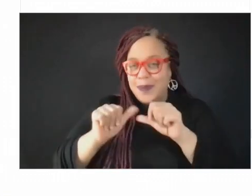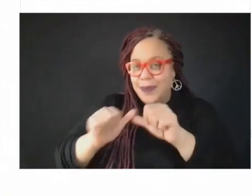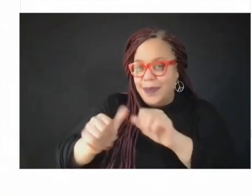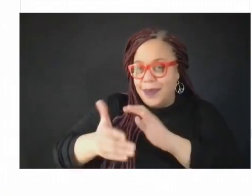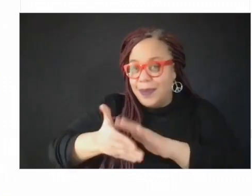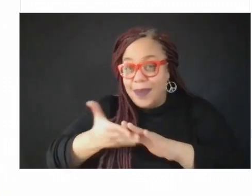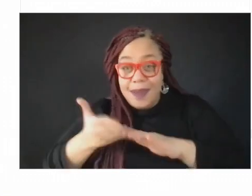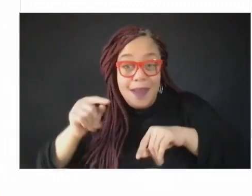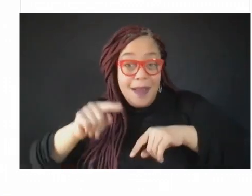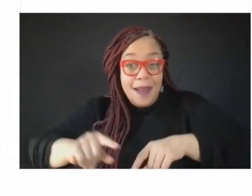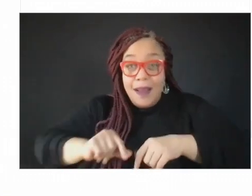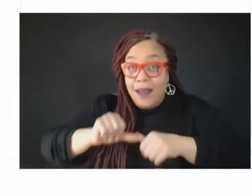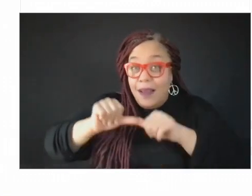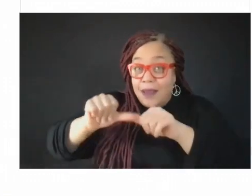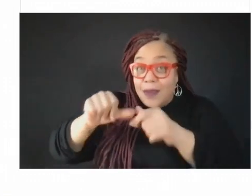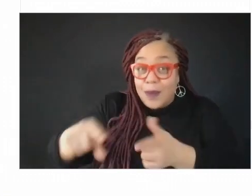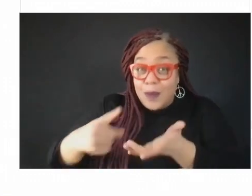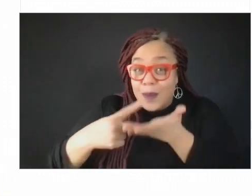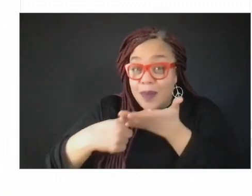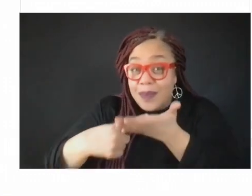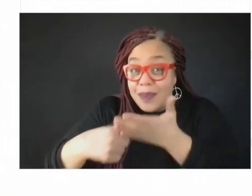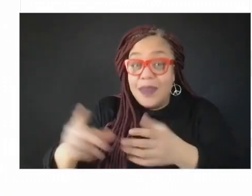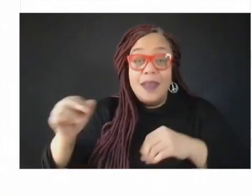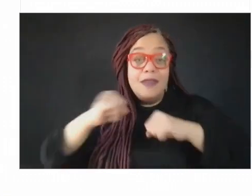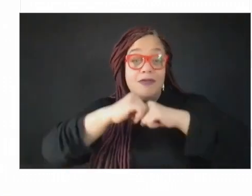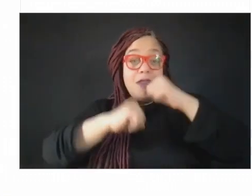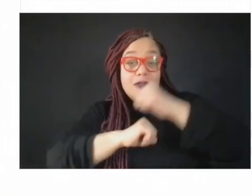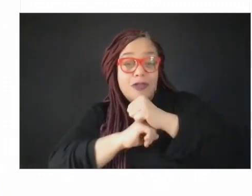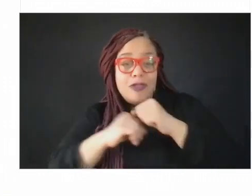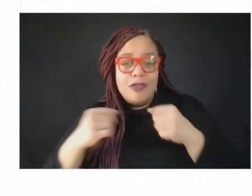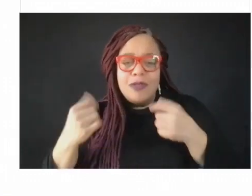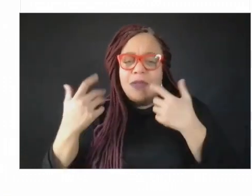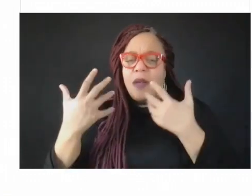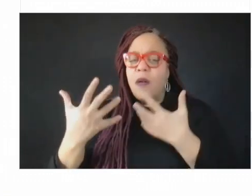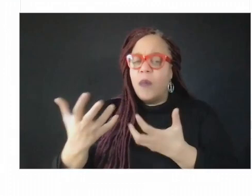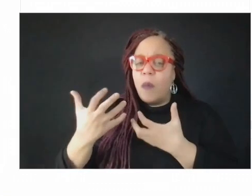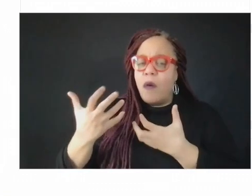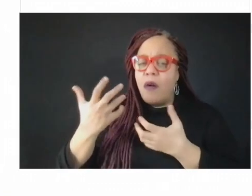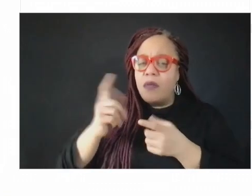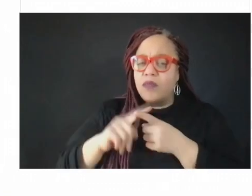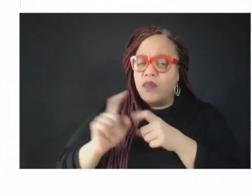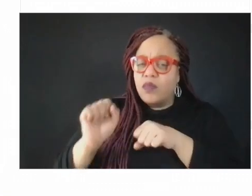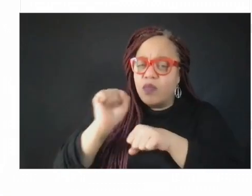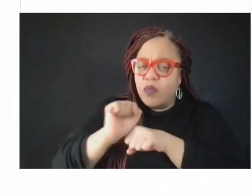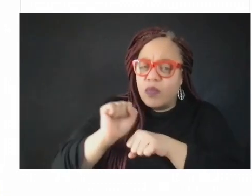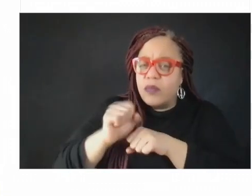workforces that each of you has touched on in a variety of ways?